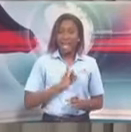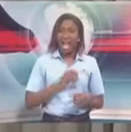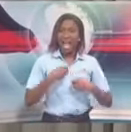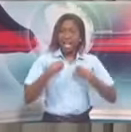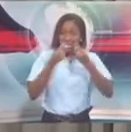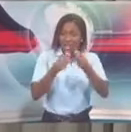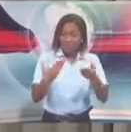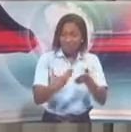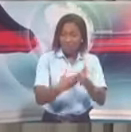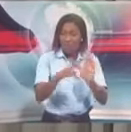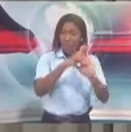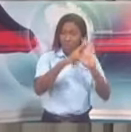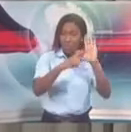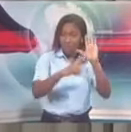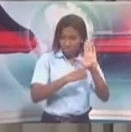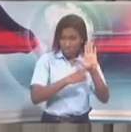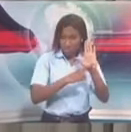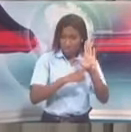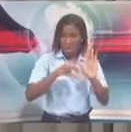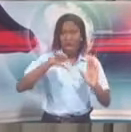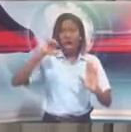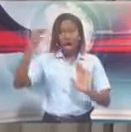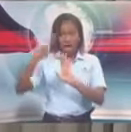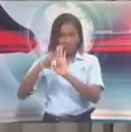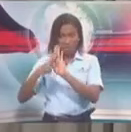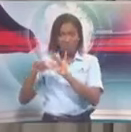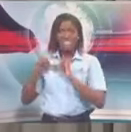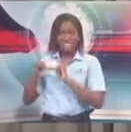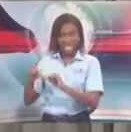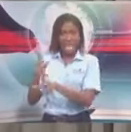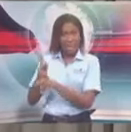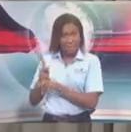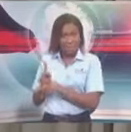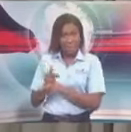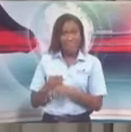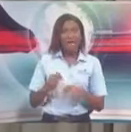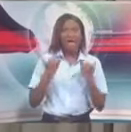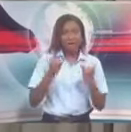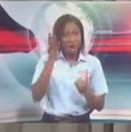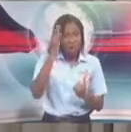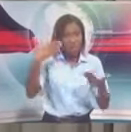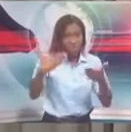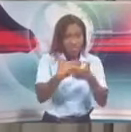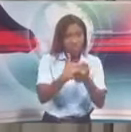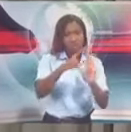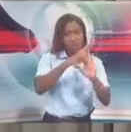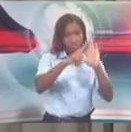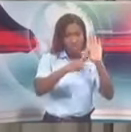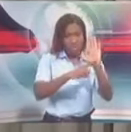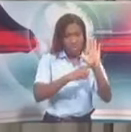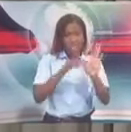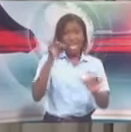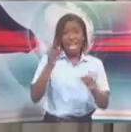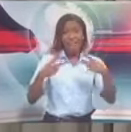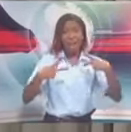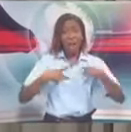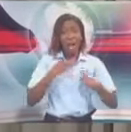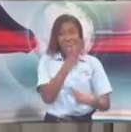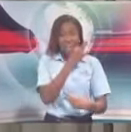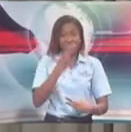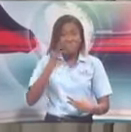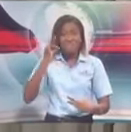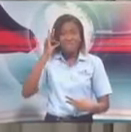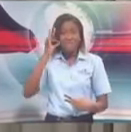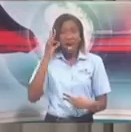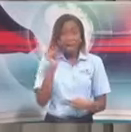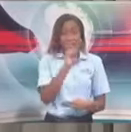else remains in place. Workers who look after and feed animals at farms, zoos and animal shelters,